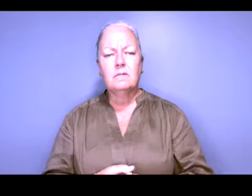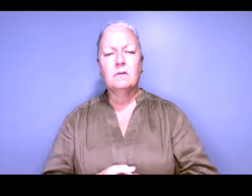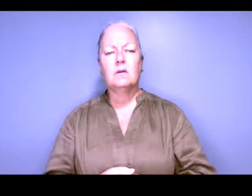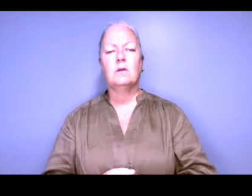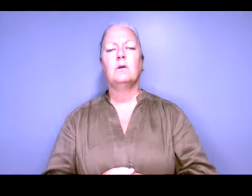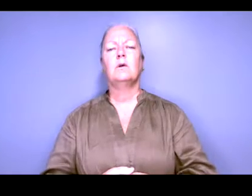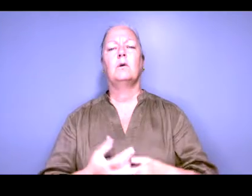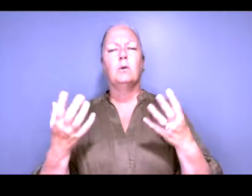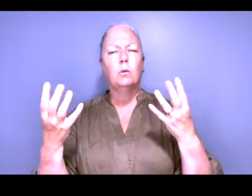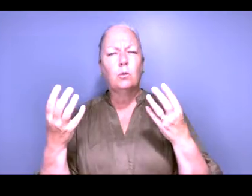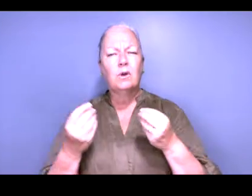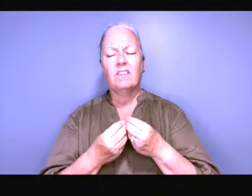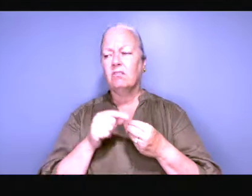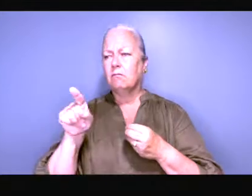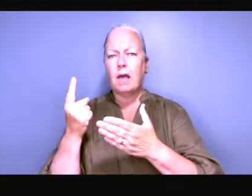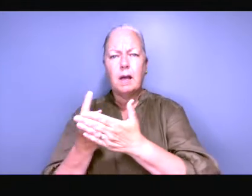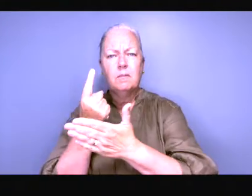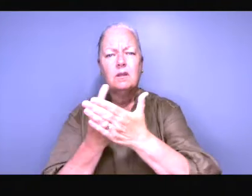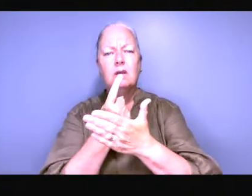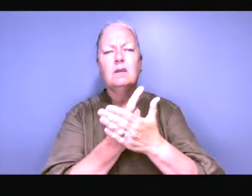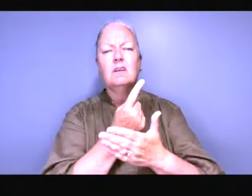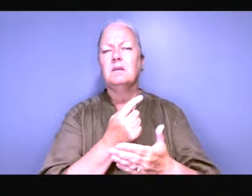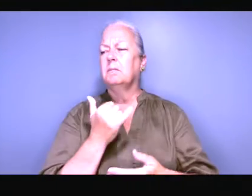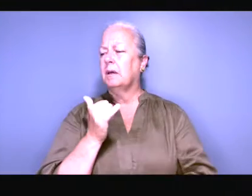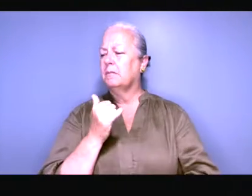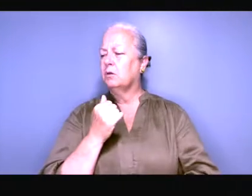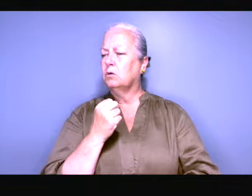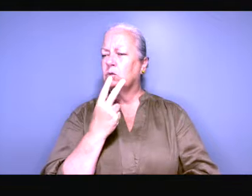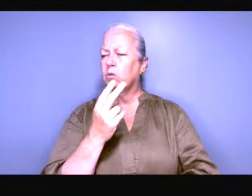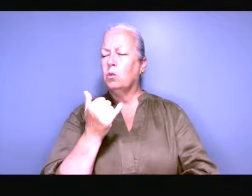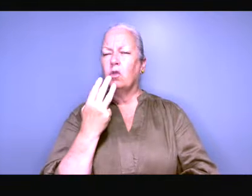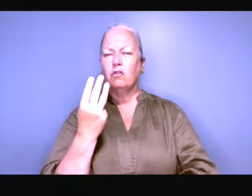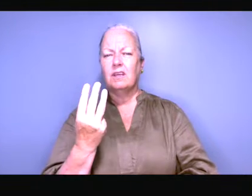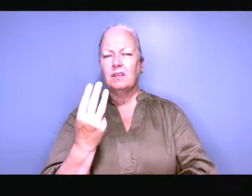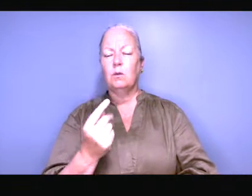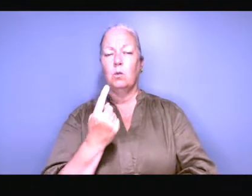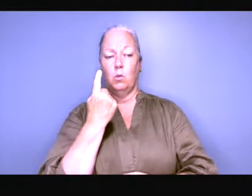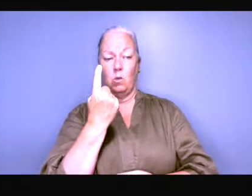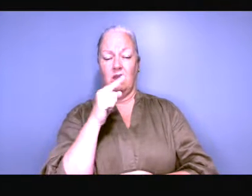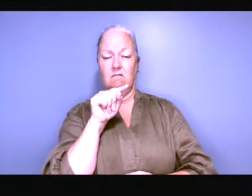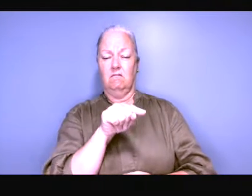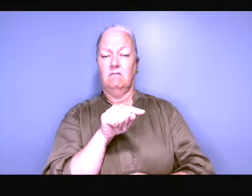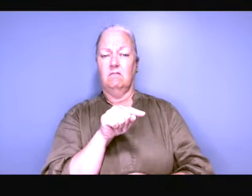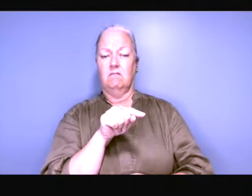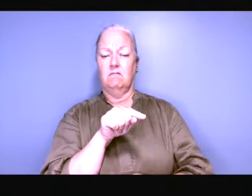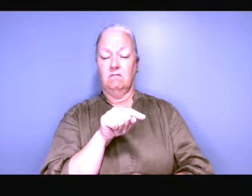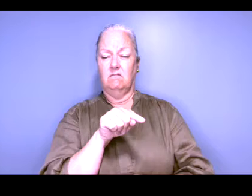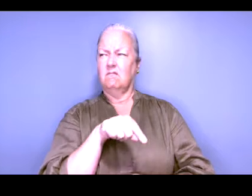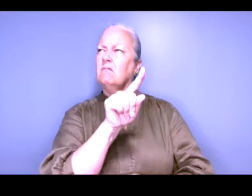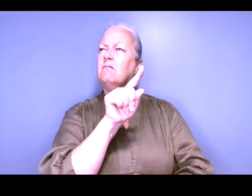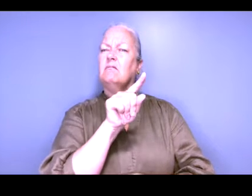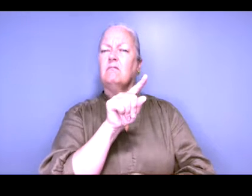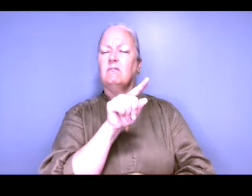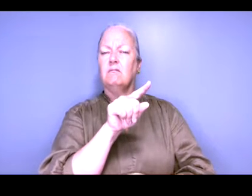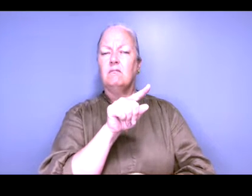either celibate or outlaws the law that made us outlaws there were two or three of them actually